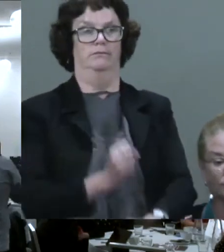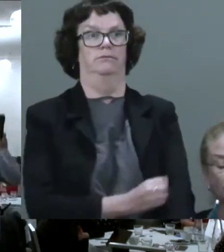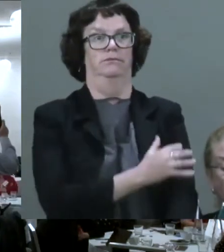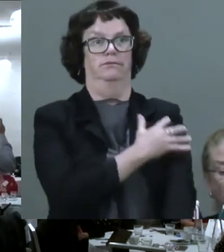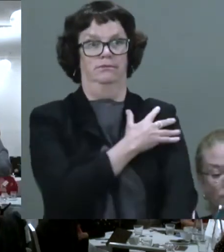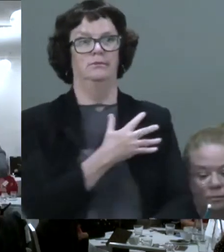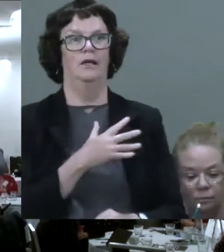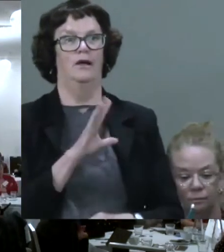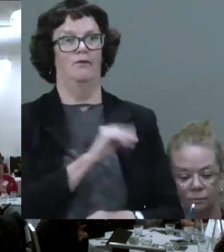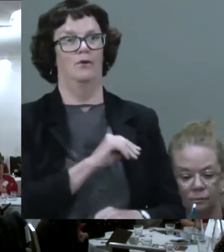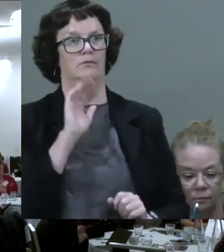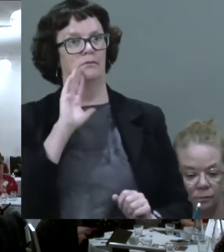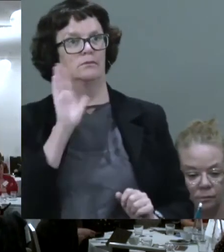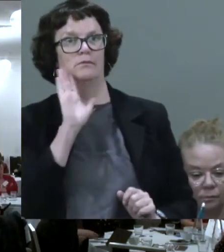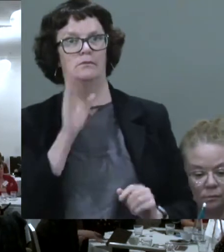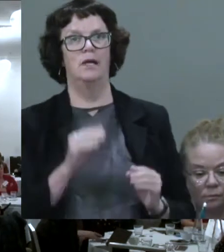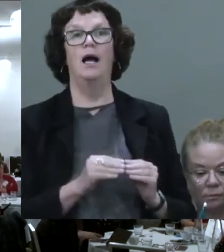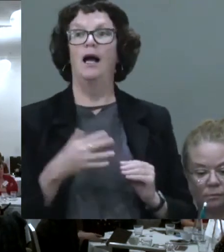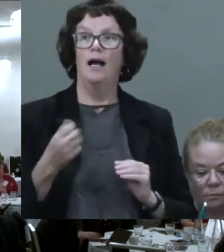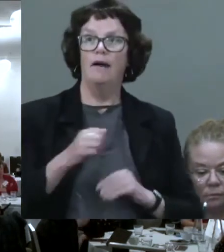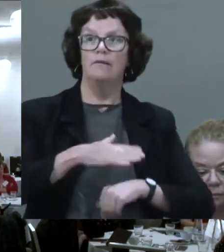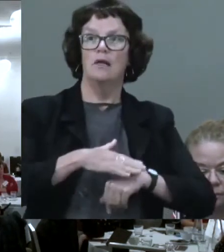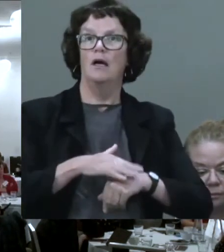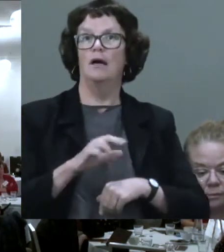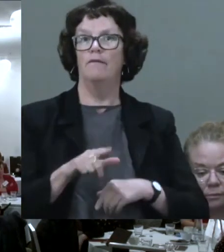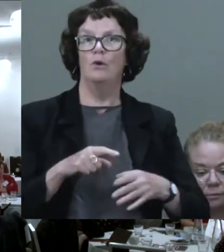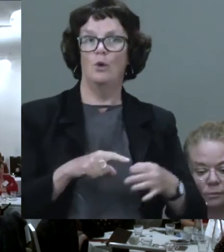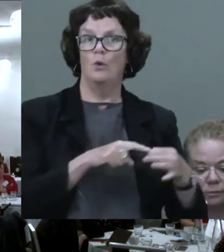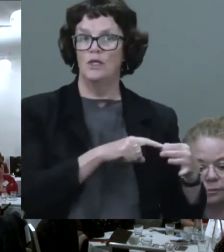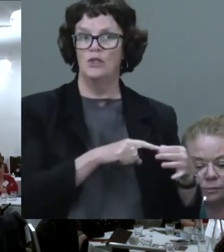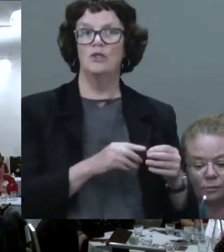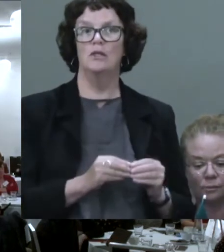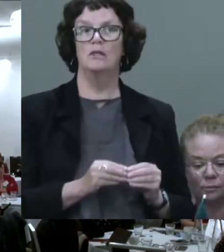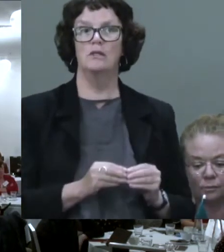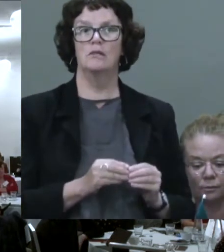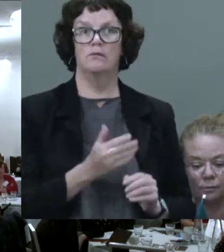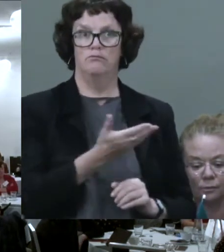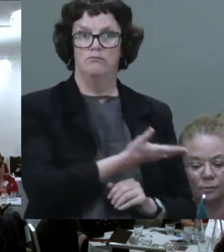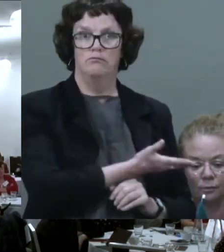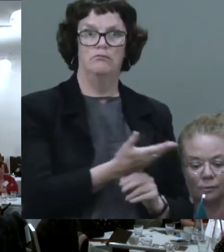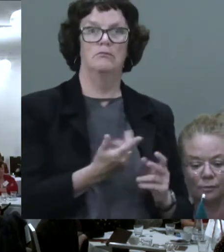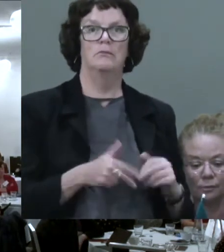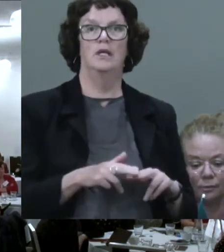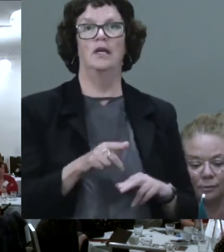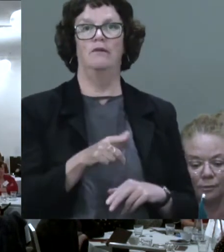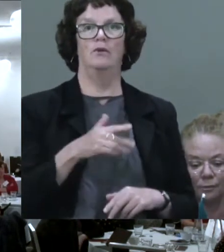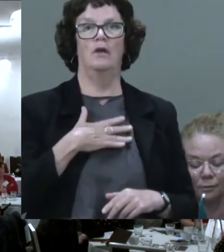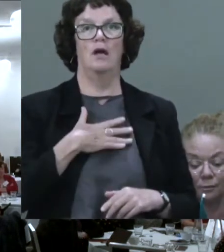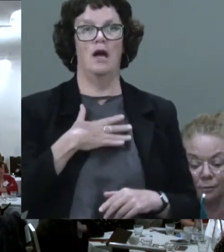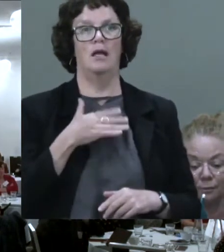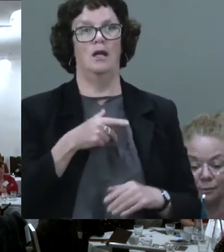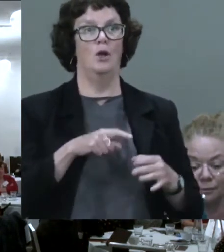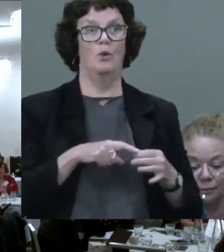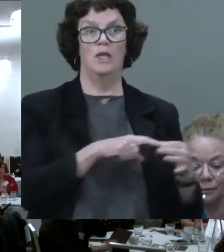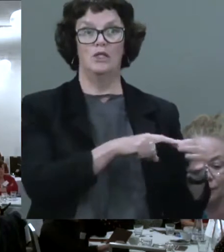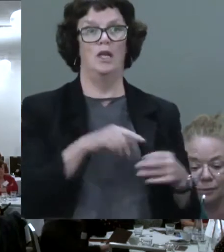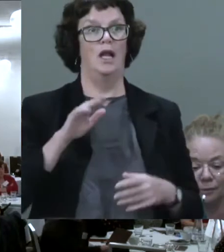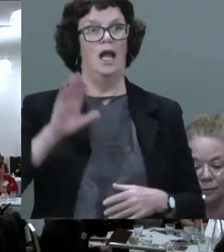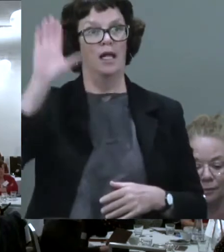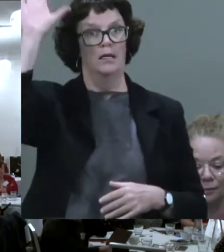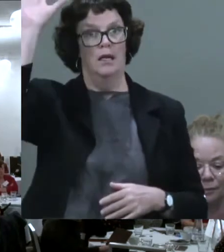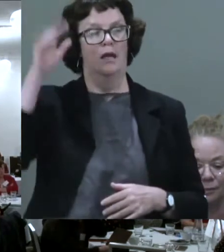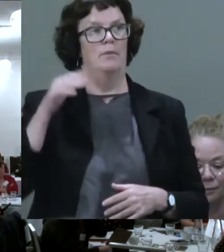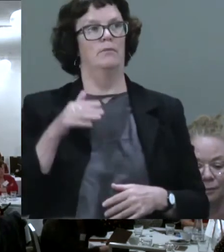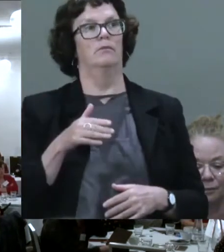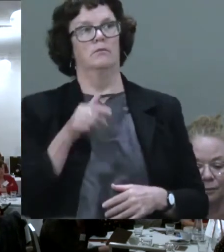We do have a little bit of time for some questions for the Senator. So if you'd like to put your hand up, we have a roving microphone.